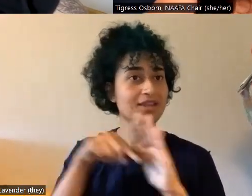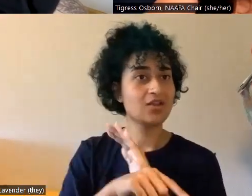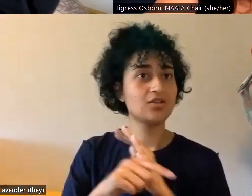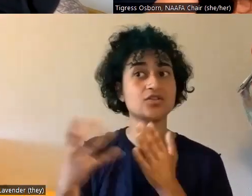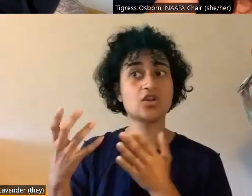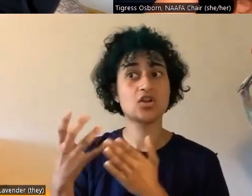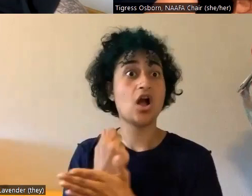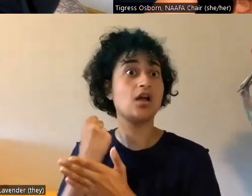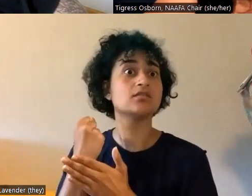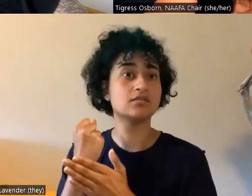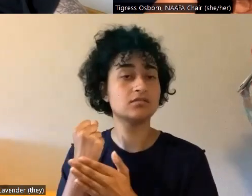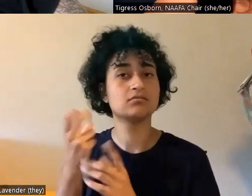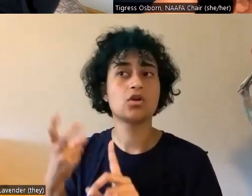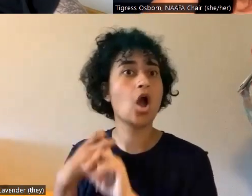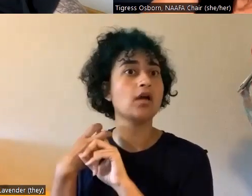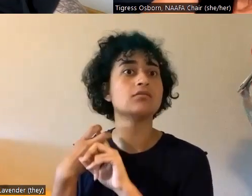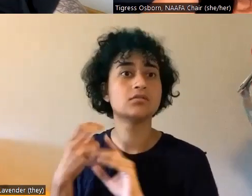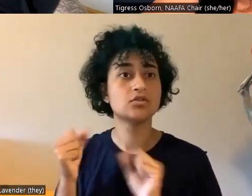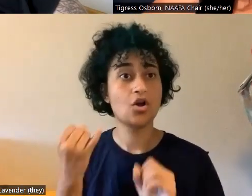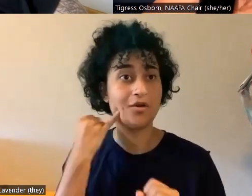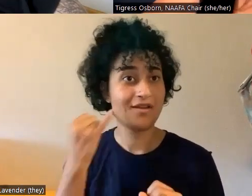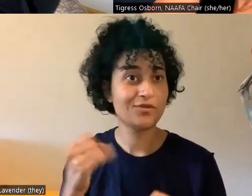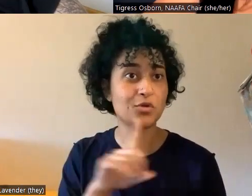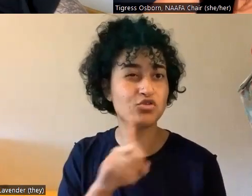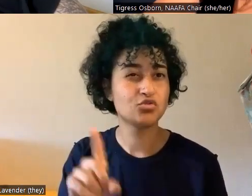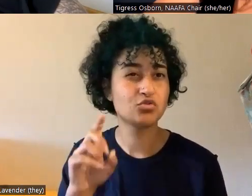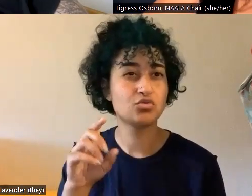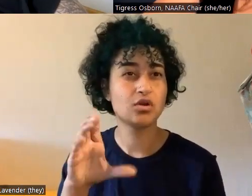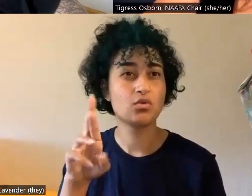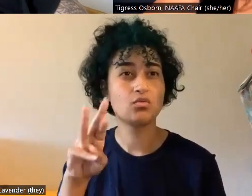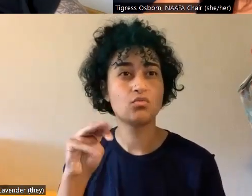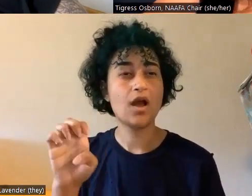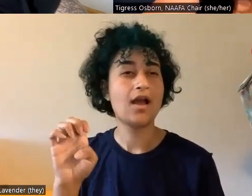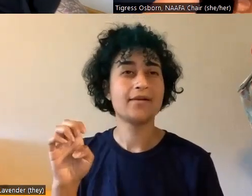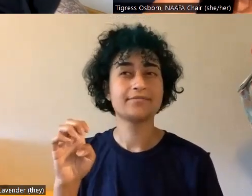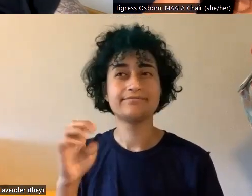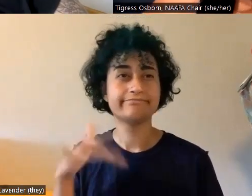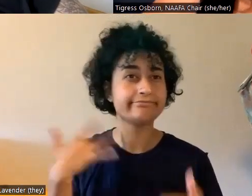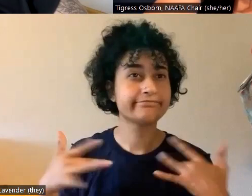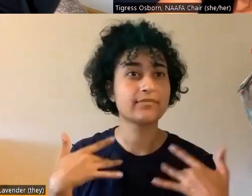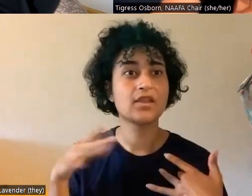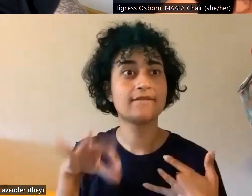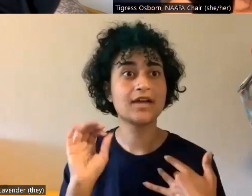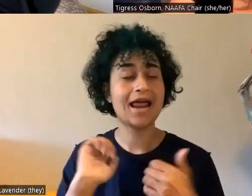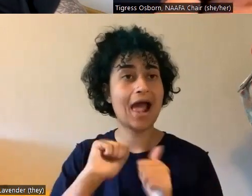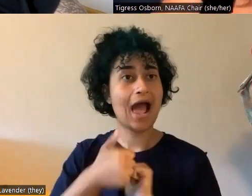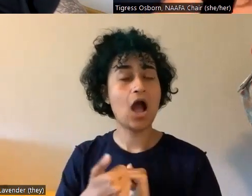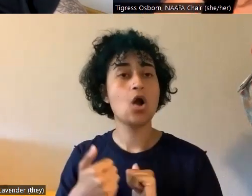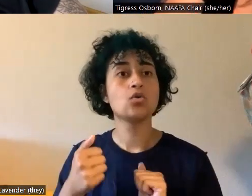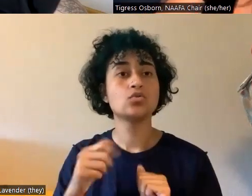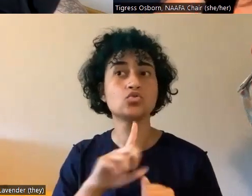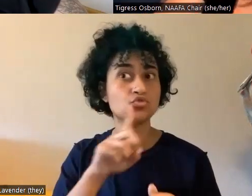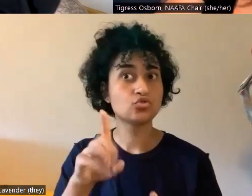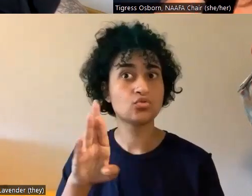register for next, next, next Thursday's webinar. And, uh, find out from Brittany, um, how true crime obsession is